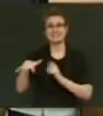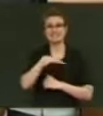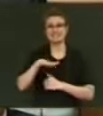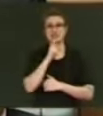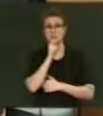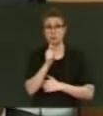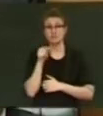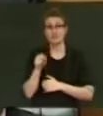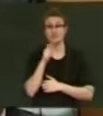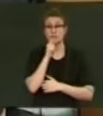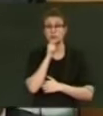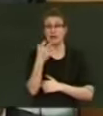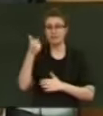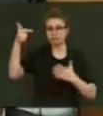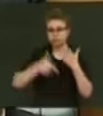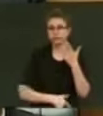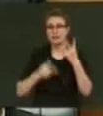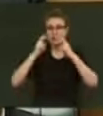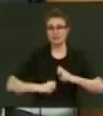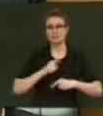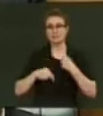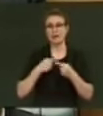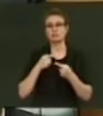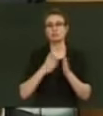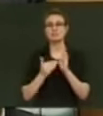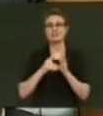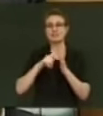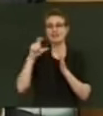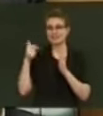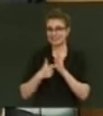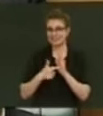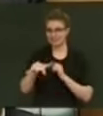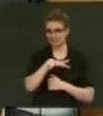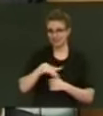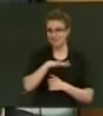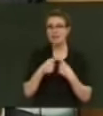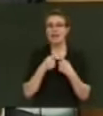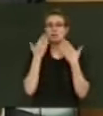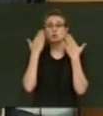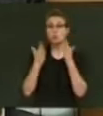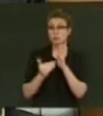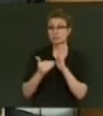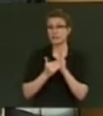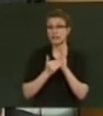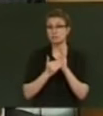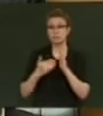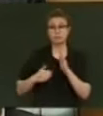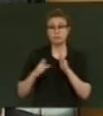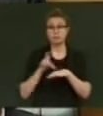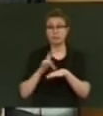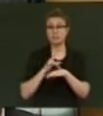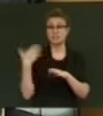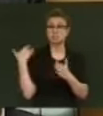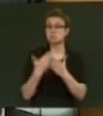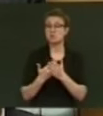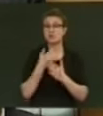provides in-depth analysis of New Zealand's ICT sector and showcases New Zealand's very strong performance over the last few years in